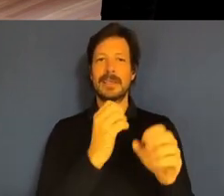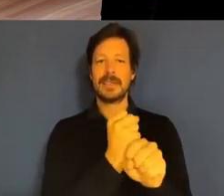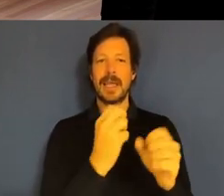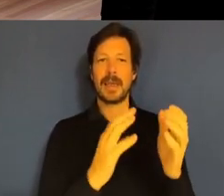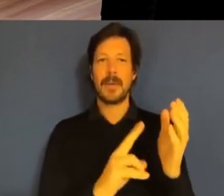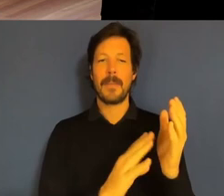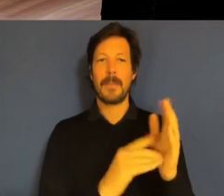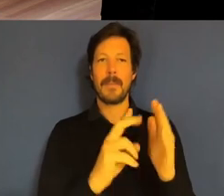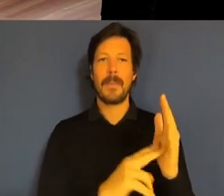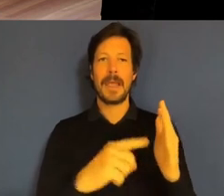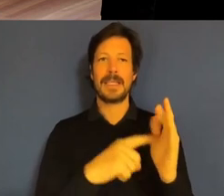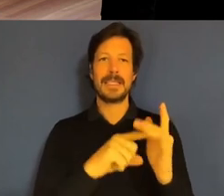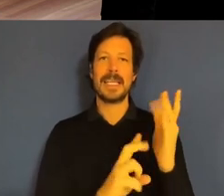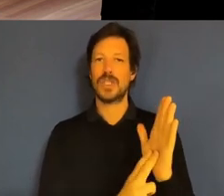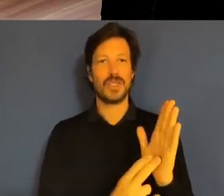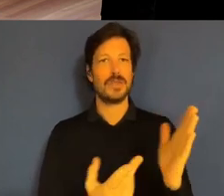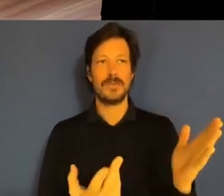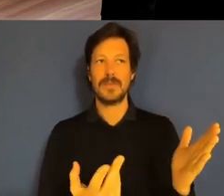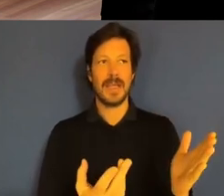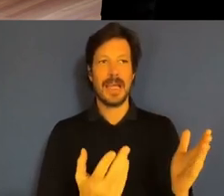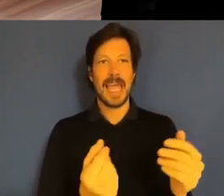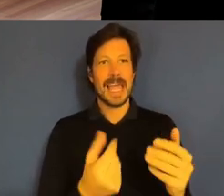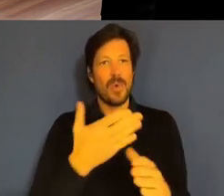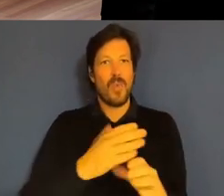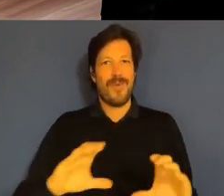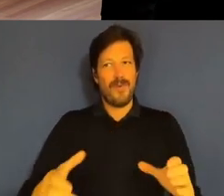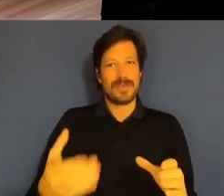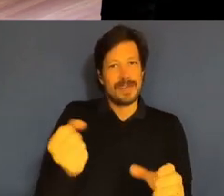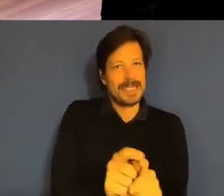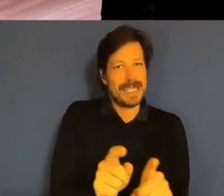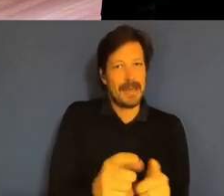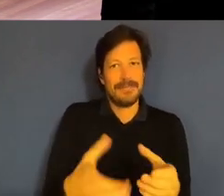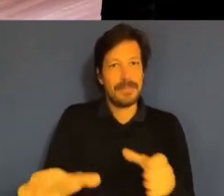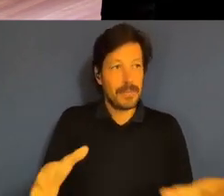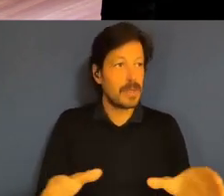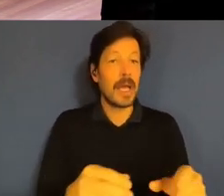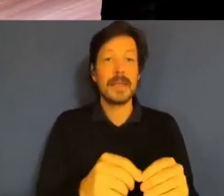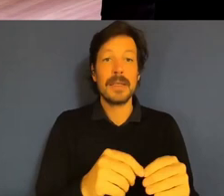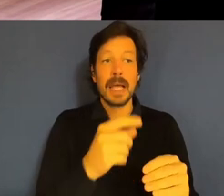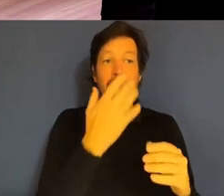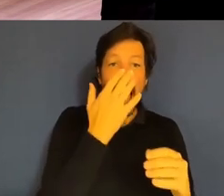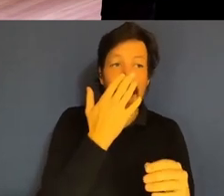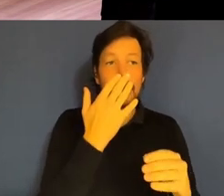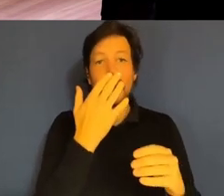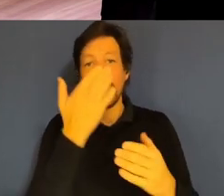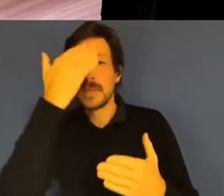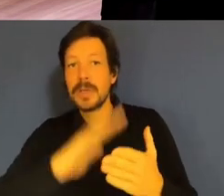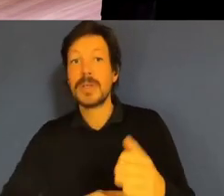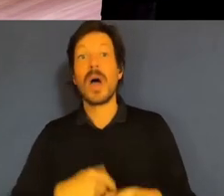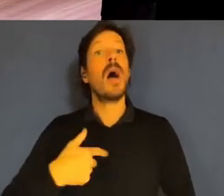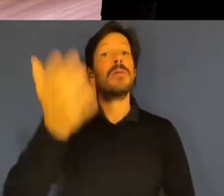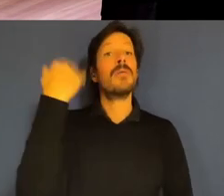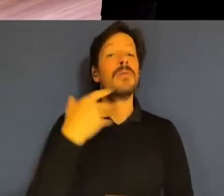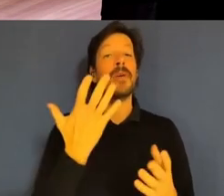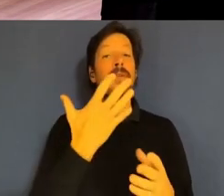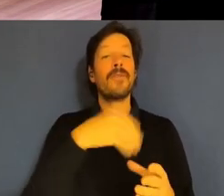whether it's segmenting by generations or people's experience. When I joined the Navy in 1978,